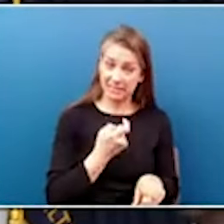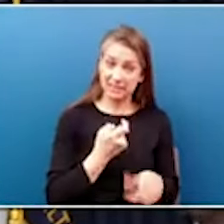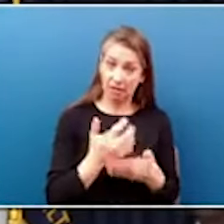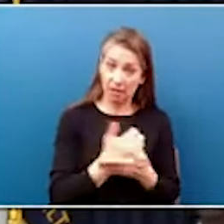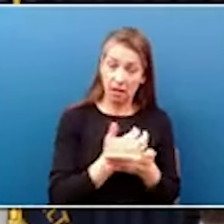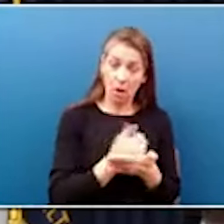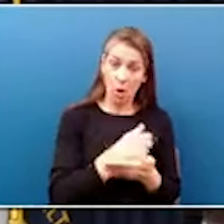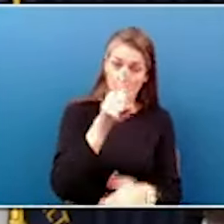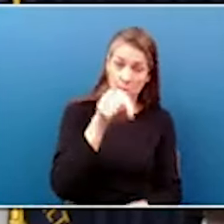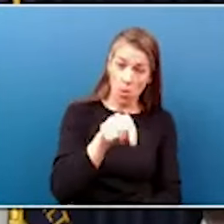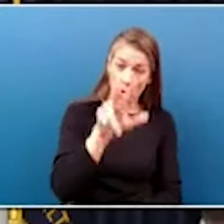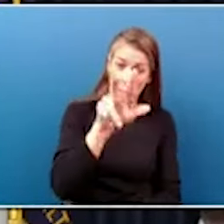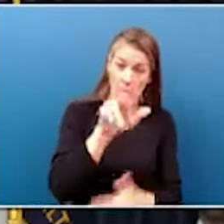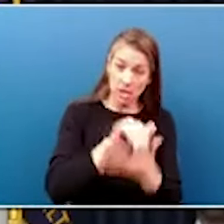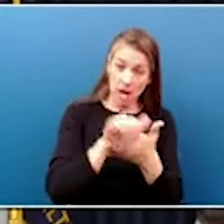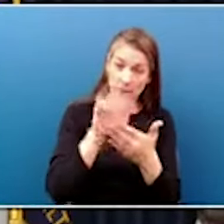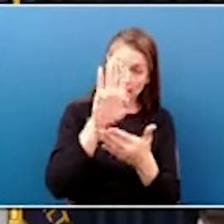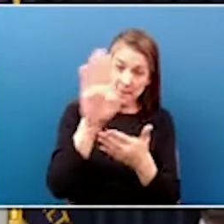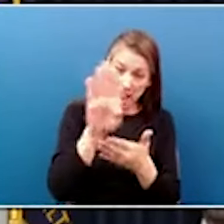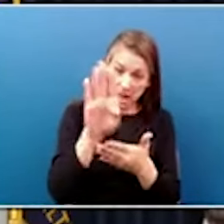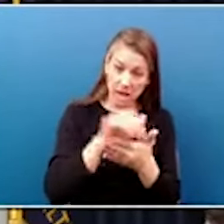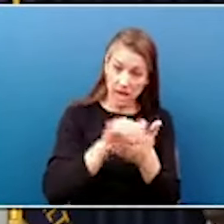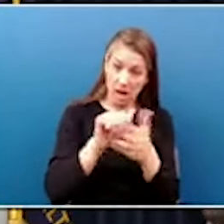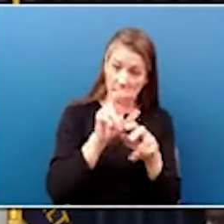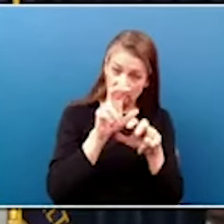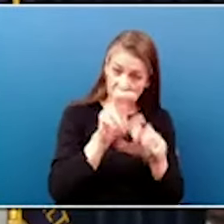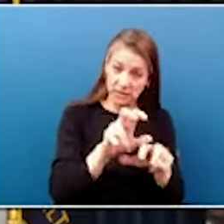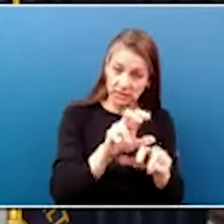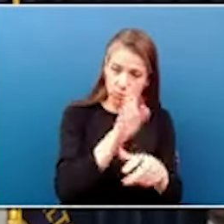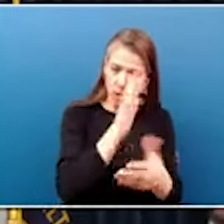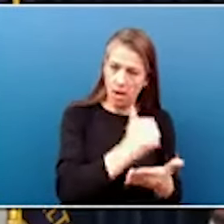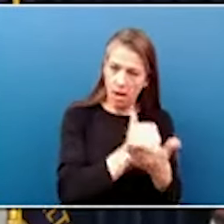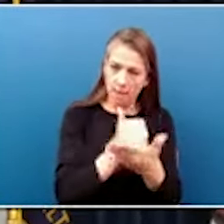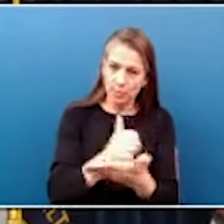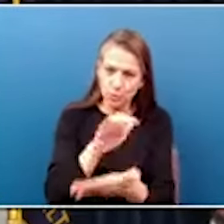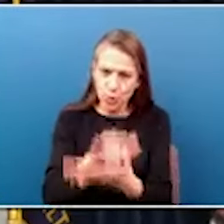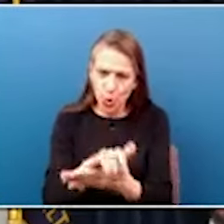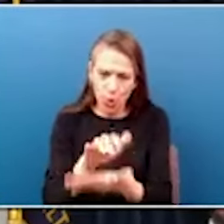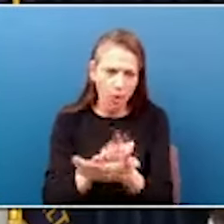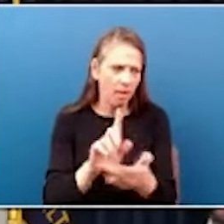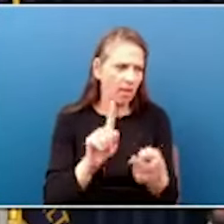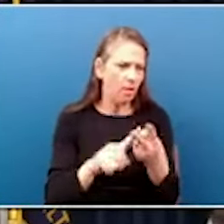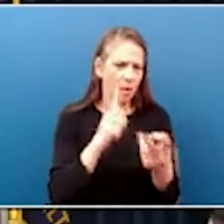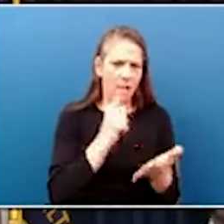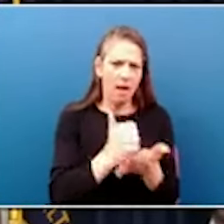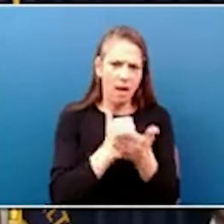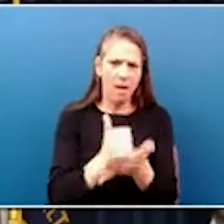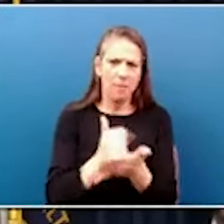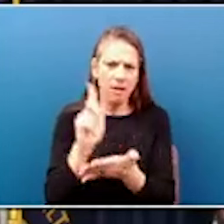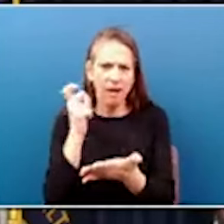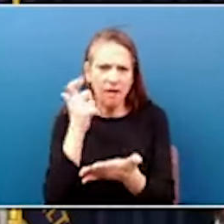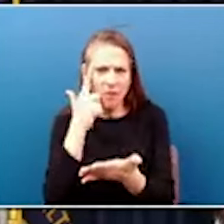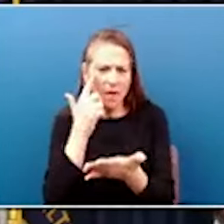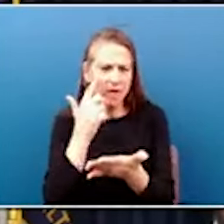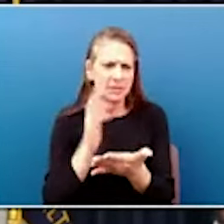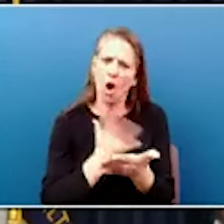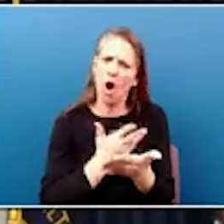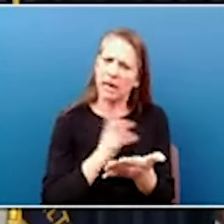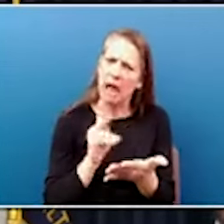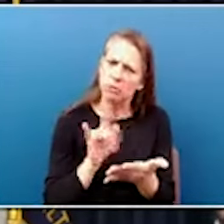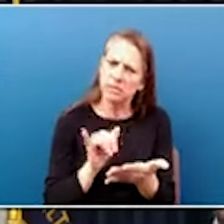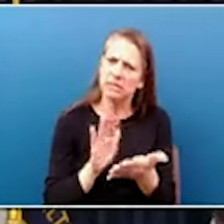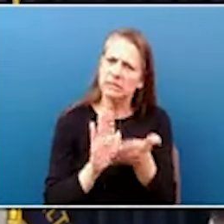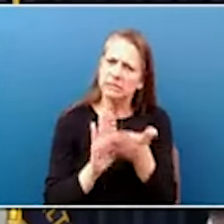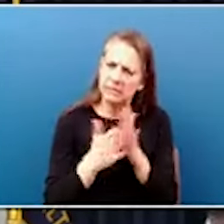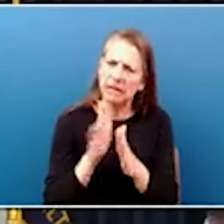investment, and that's going to help our schools. It's going to help our, our city governments, our county governments. And it, it, it